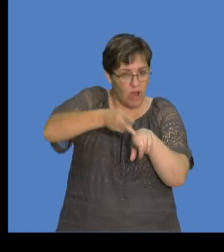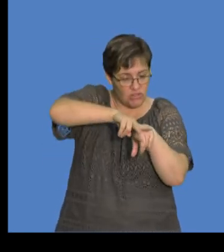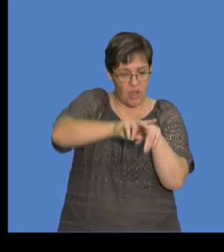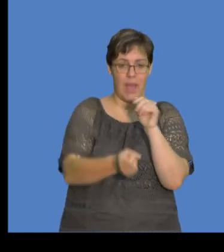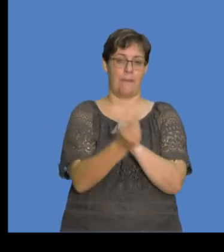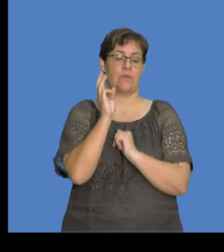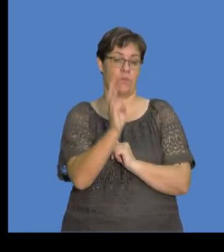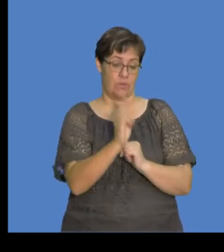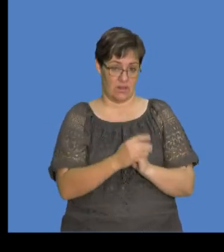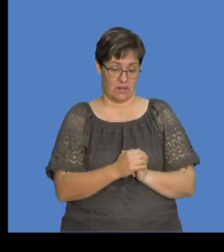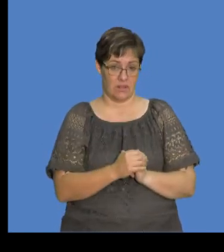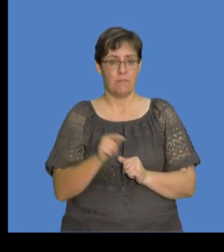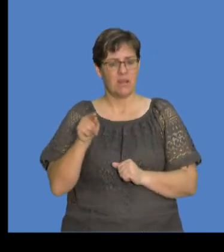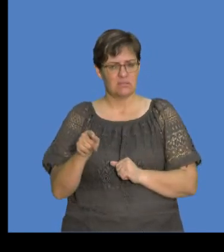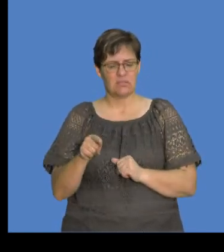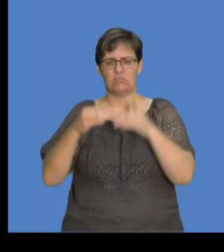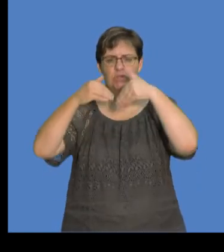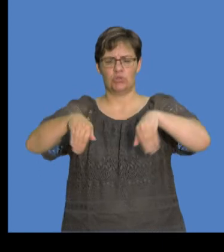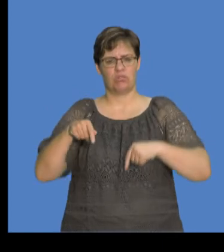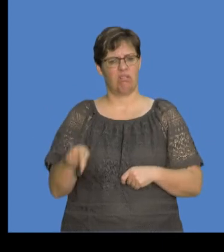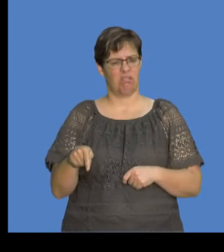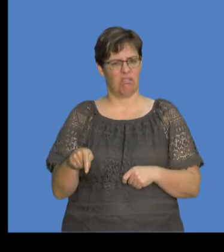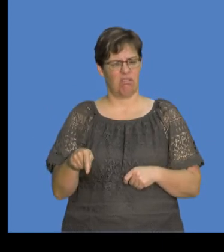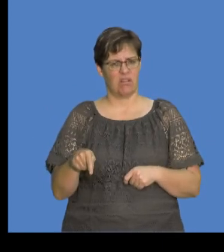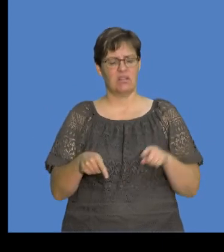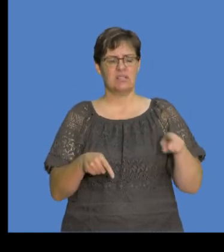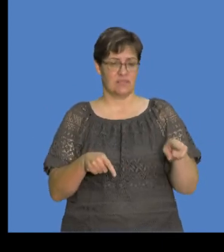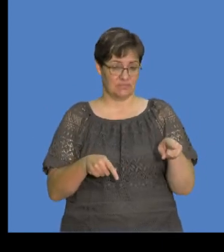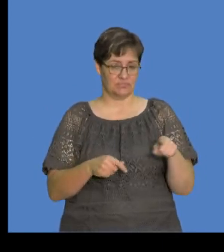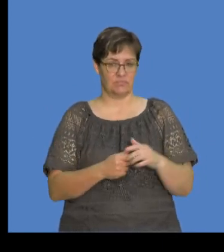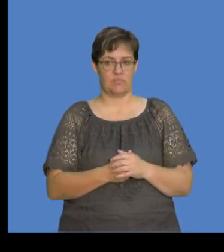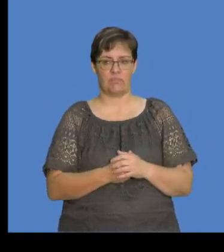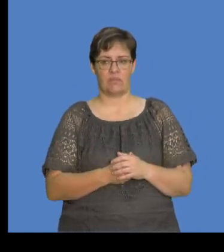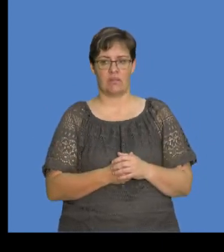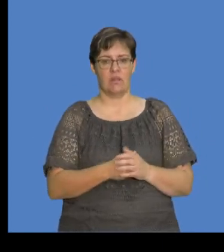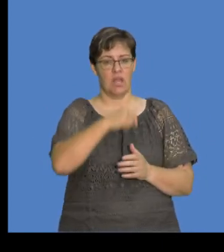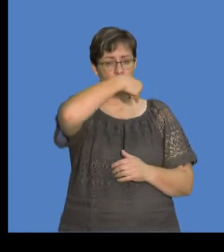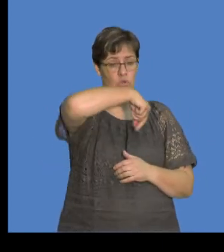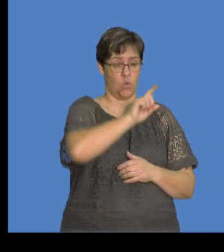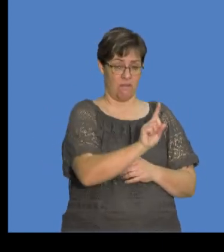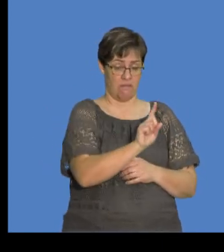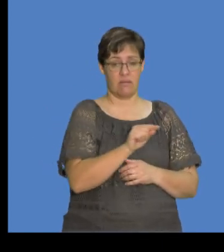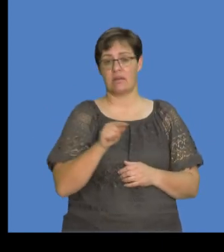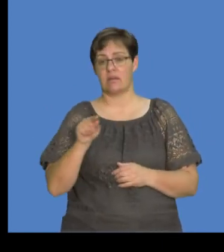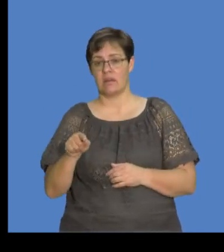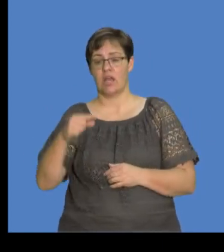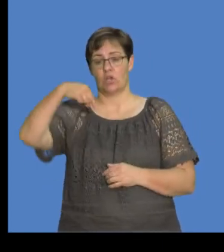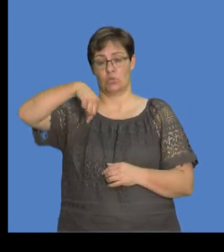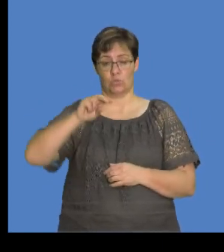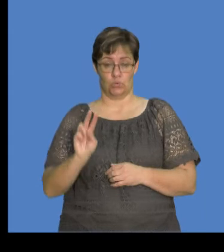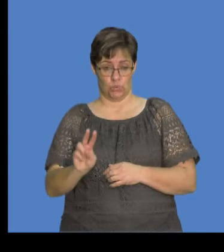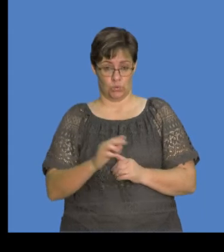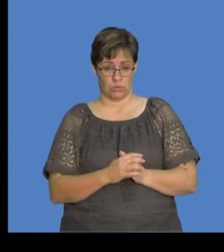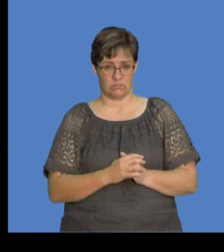But this other one is neutral. So let's call this one, let's label this one Q1 and this one Q2.